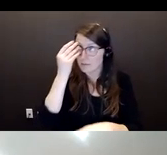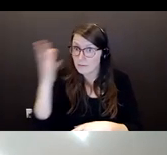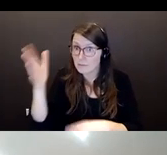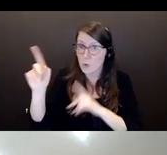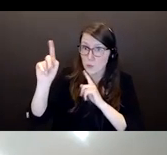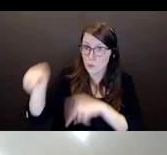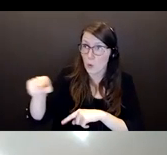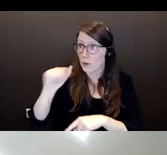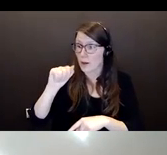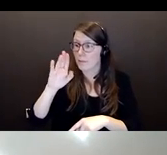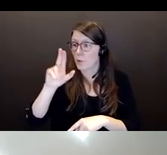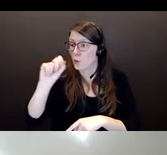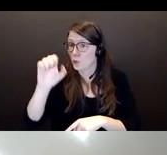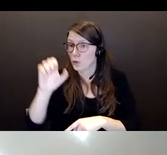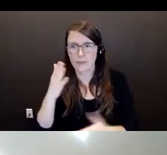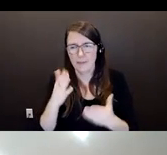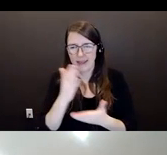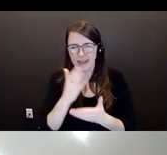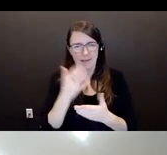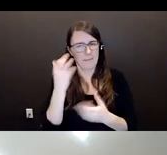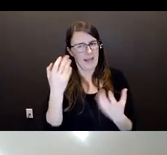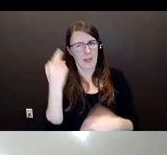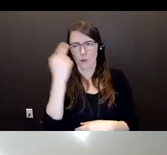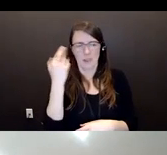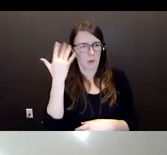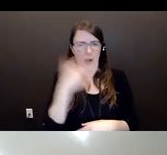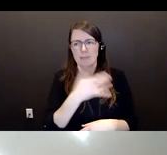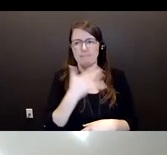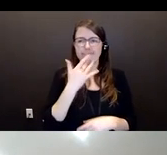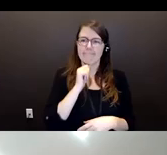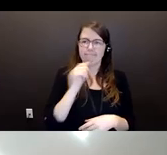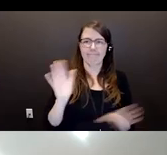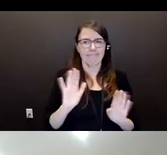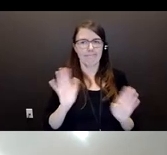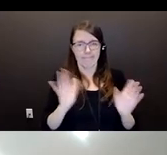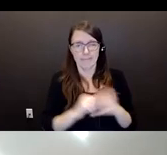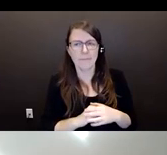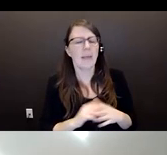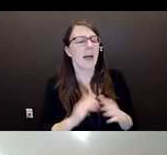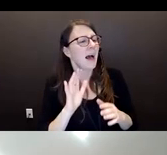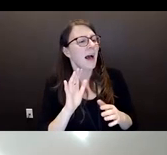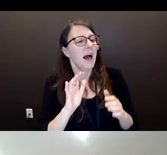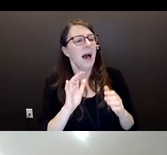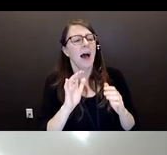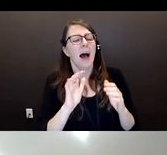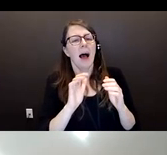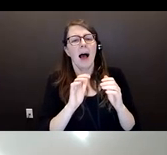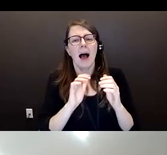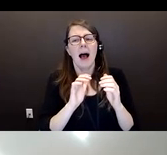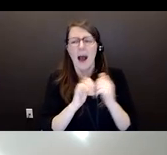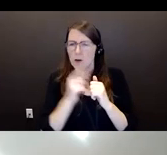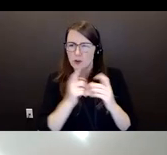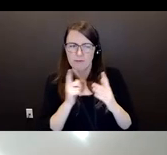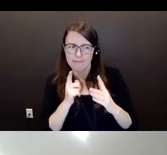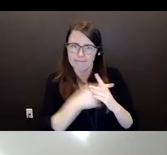So this is a great question here. How did you get Ethel to realize that she was being financially abused? I